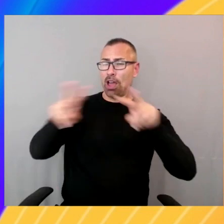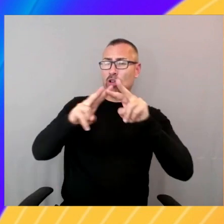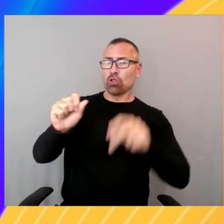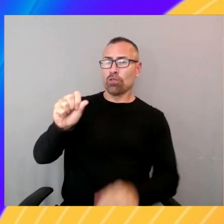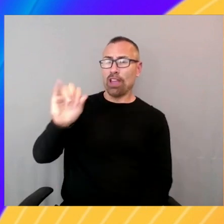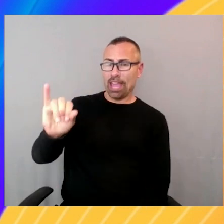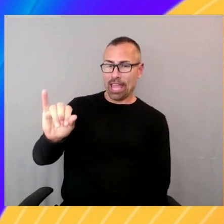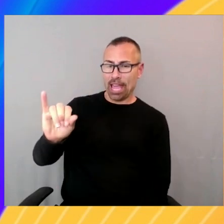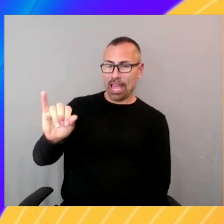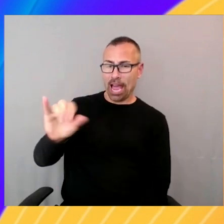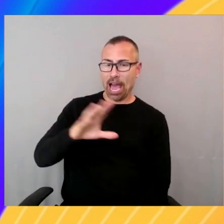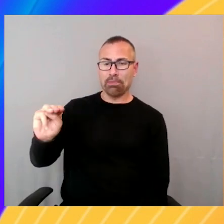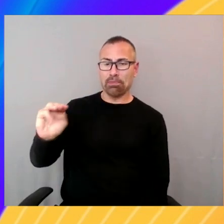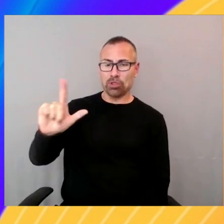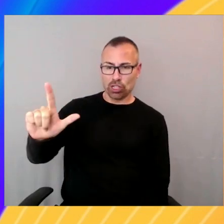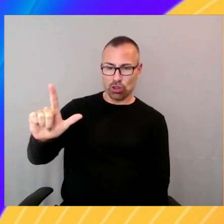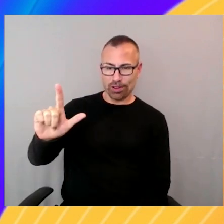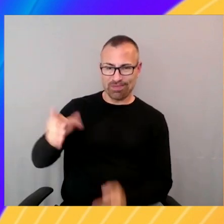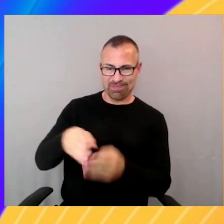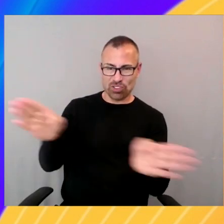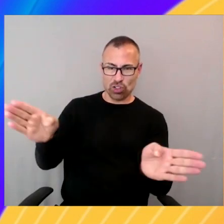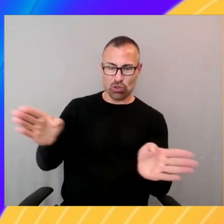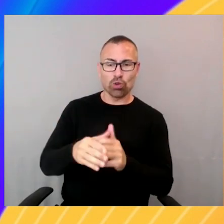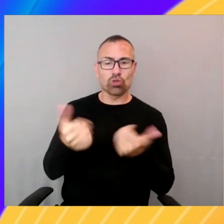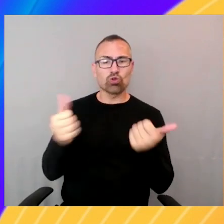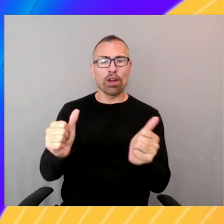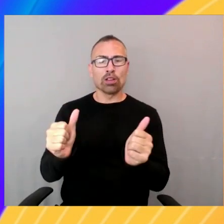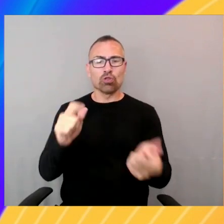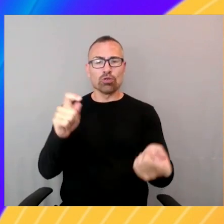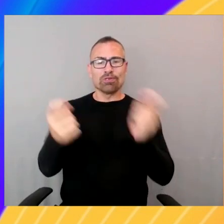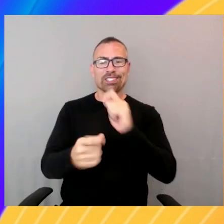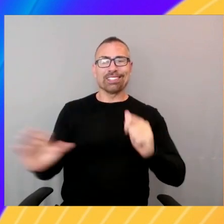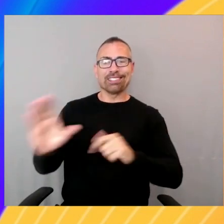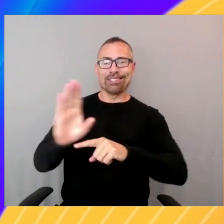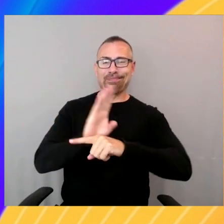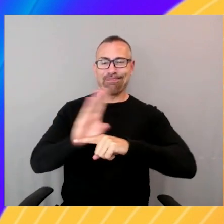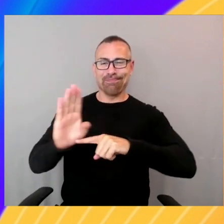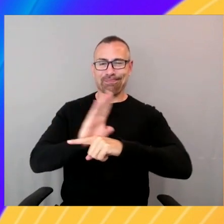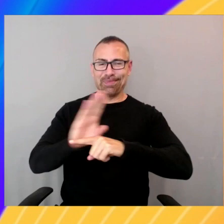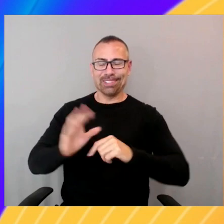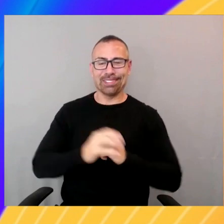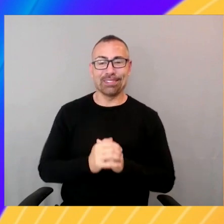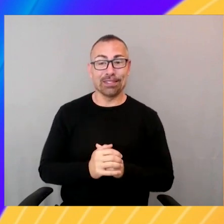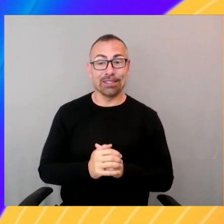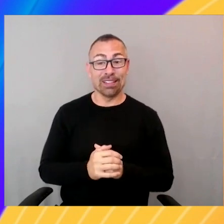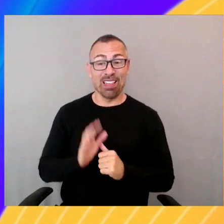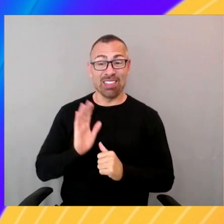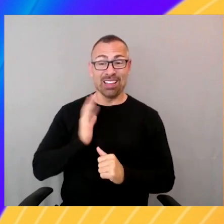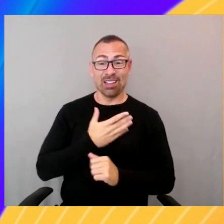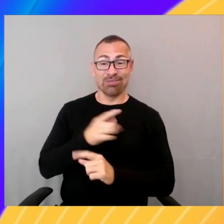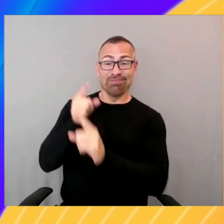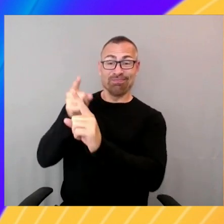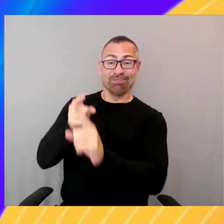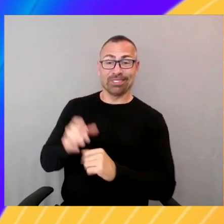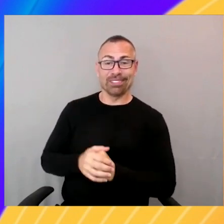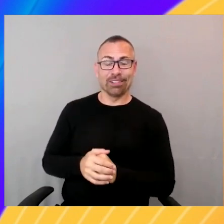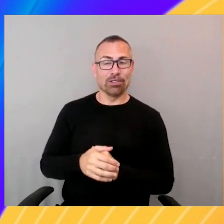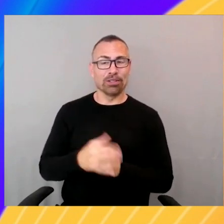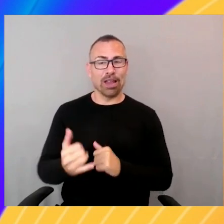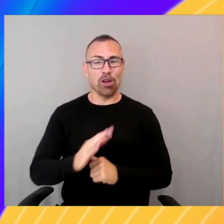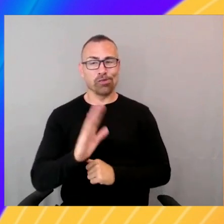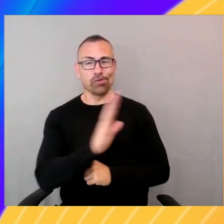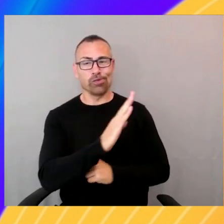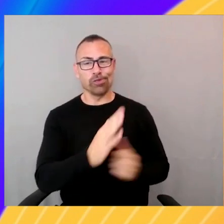transform their businesses. So that's what we do. Now getting back to your question, Kyle, what is generative AI, right? So